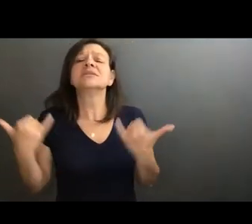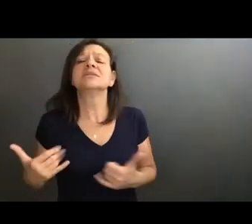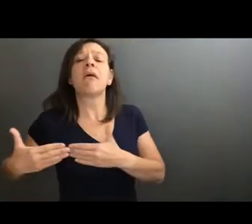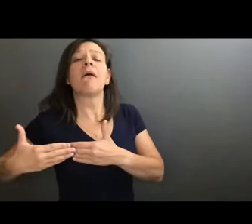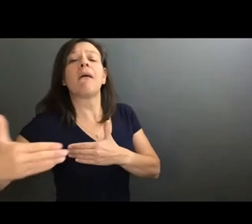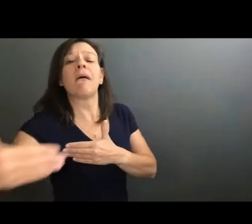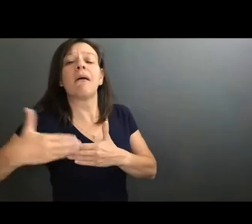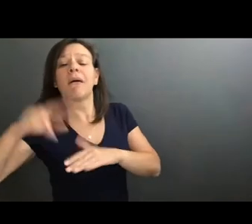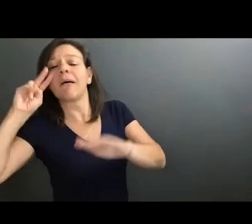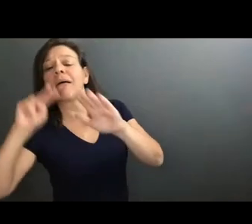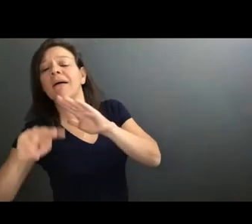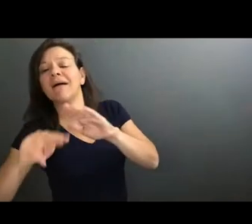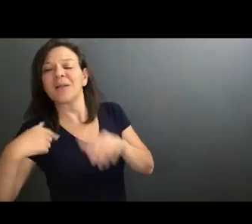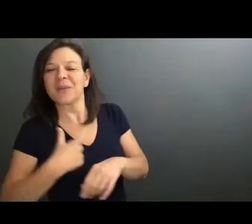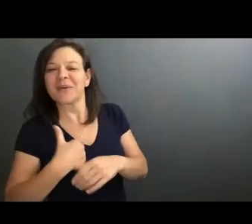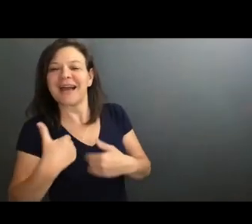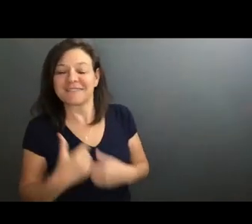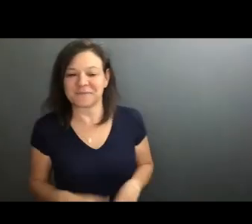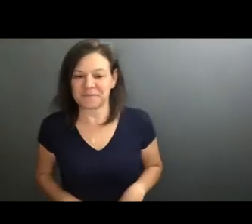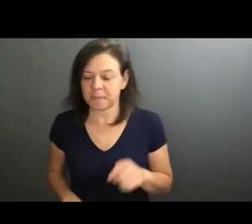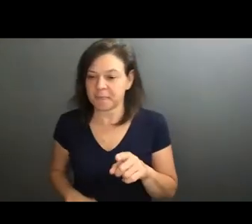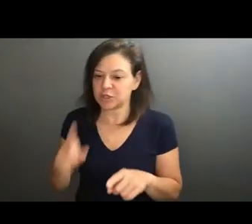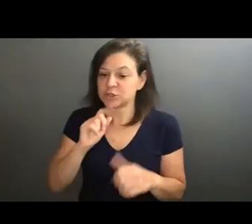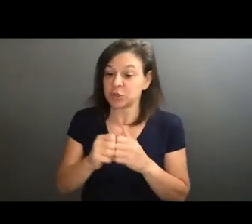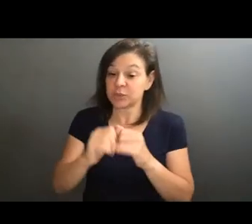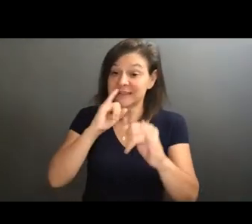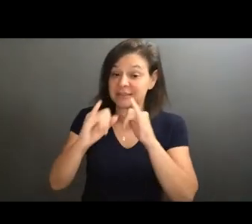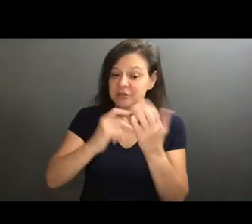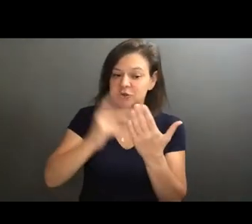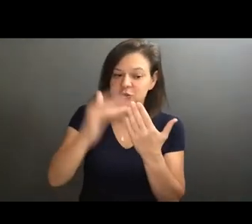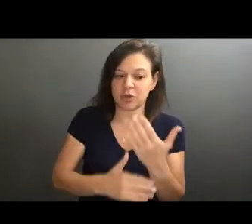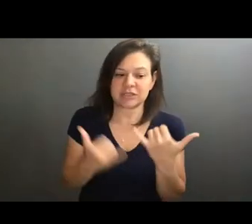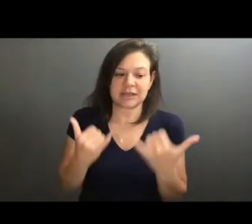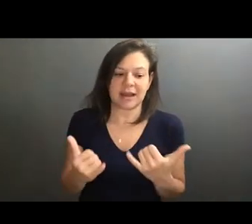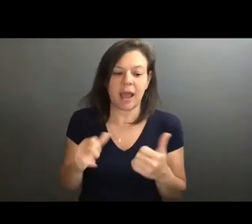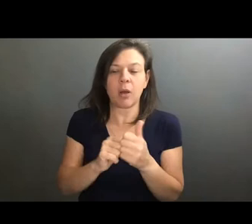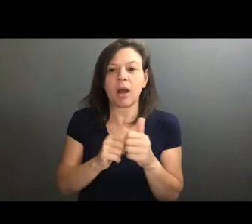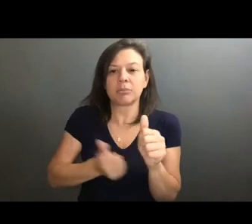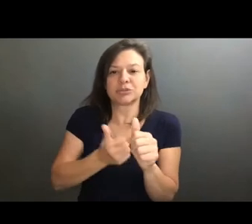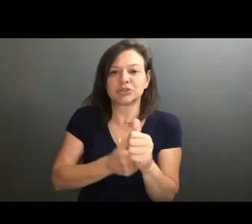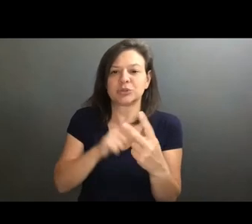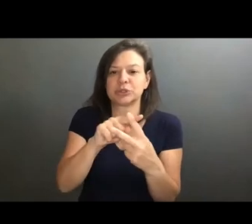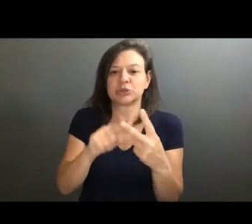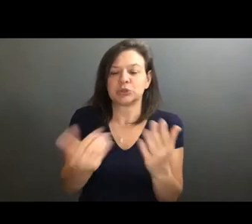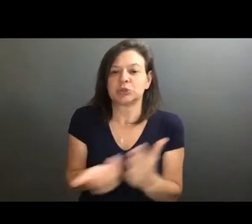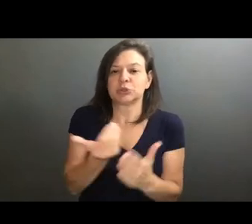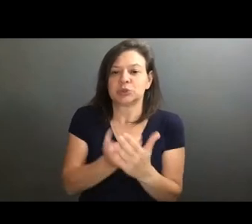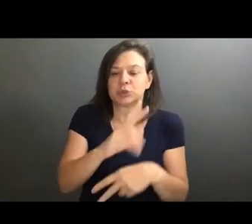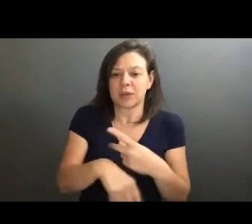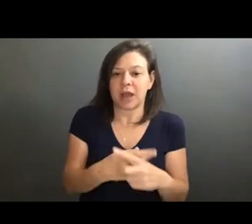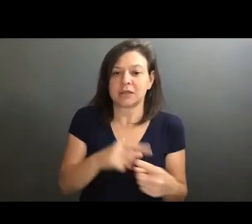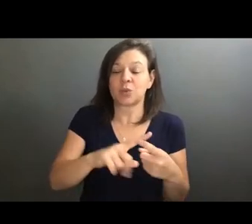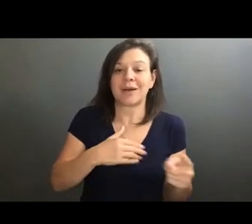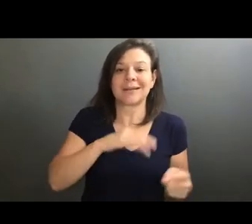we can look forward to? Sure. So with this interview project now, I'm actually pursuing two new iterations. One in